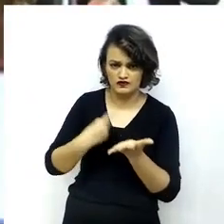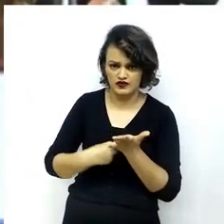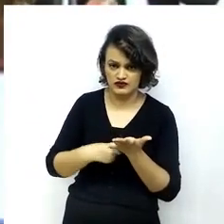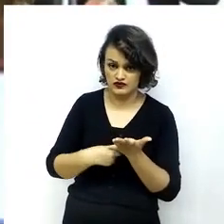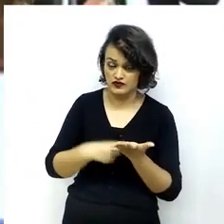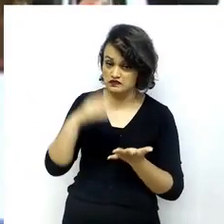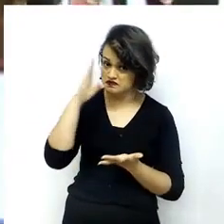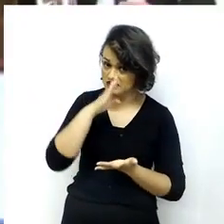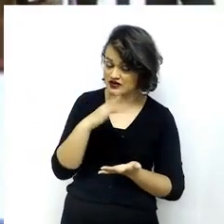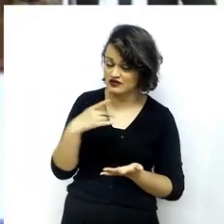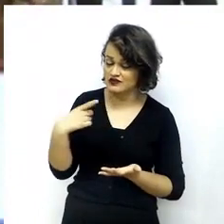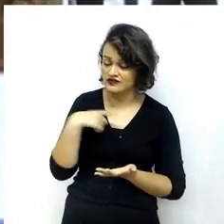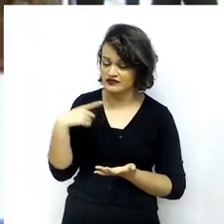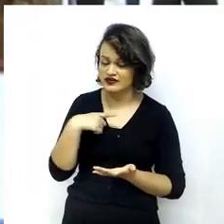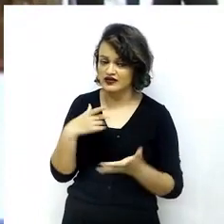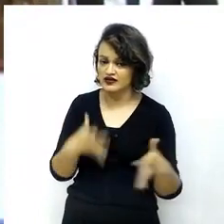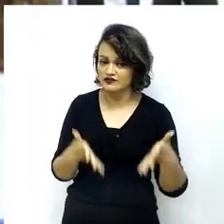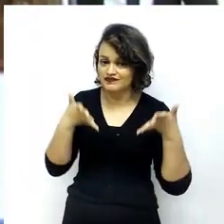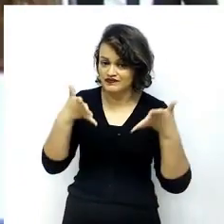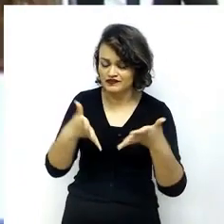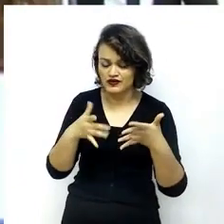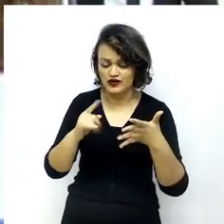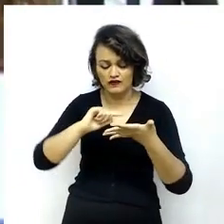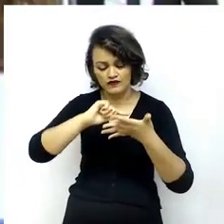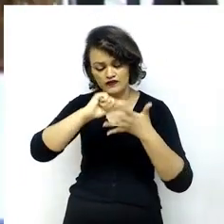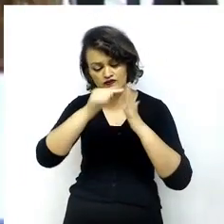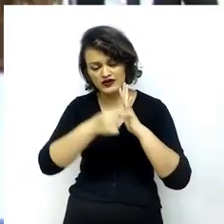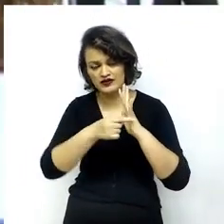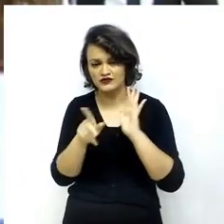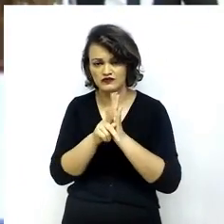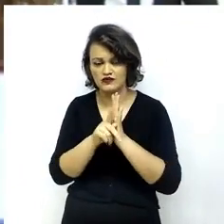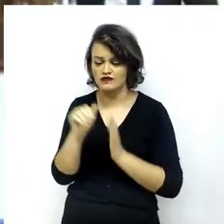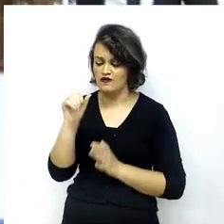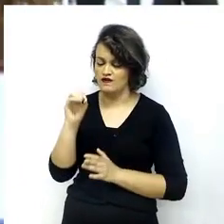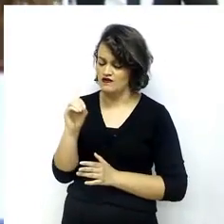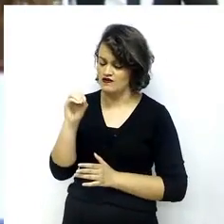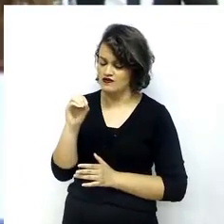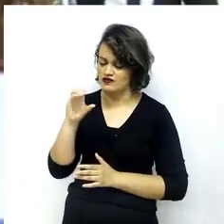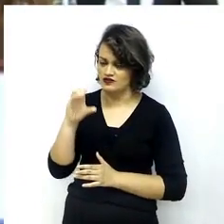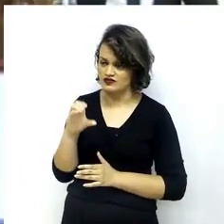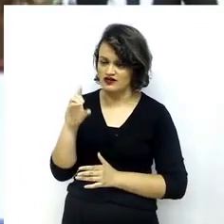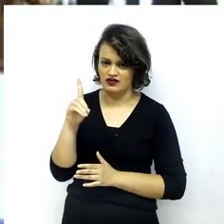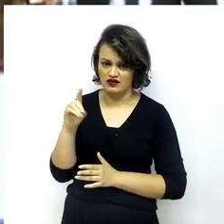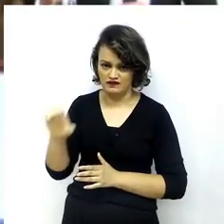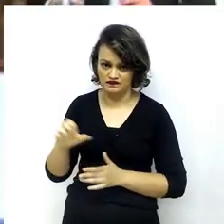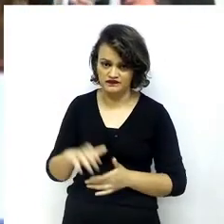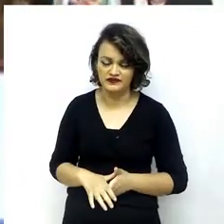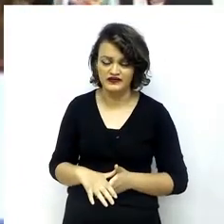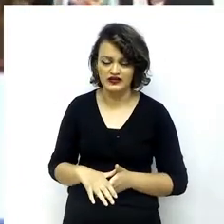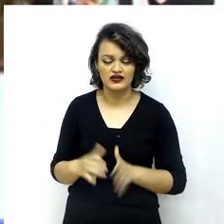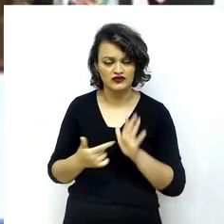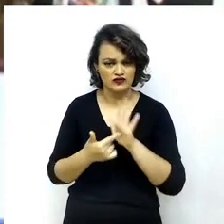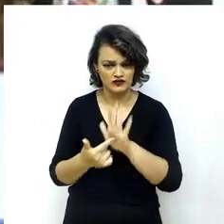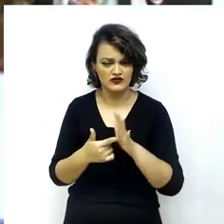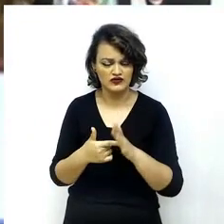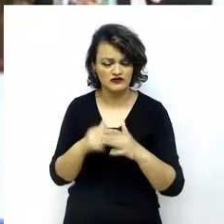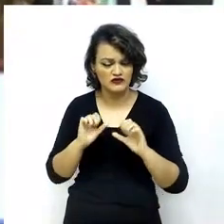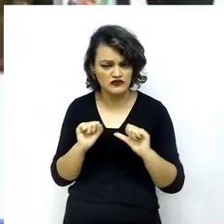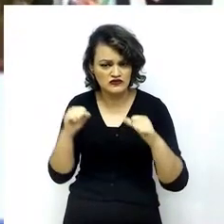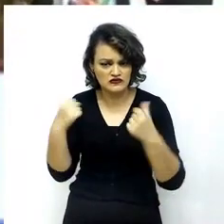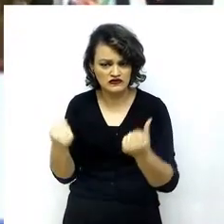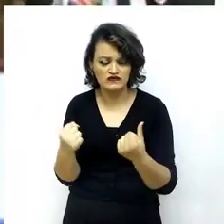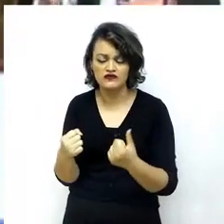with the adherence to the parameters of the OECD. It was clear our commitment to the